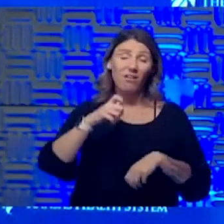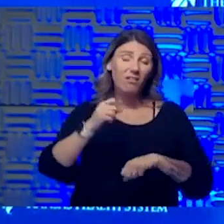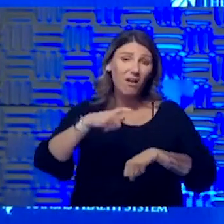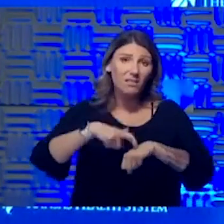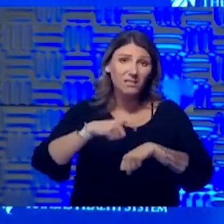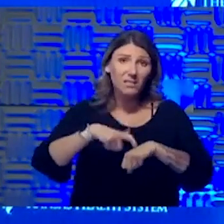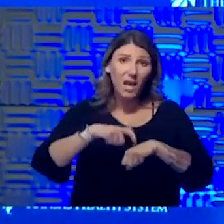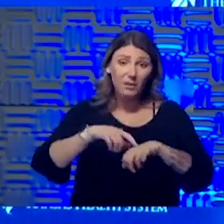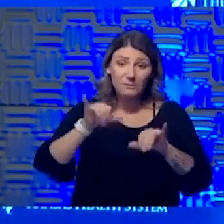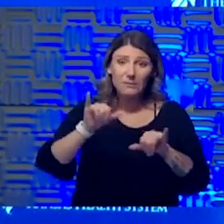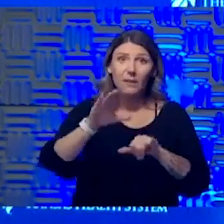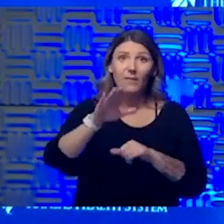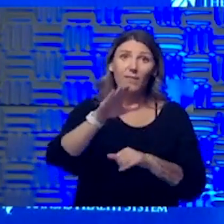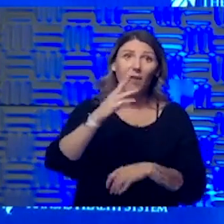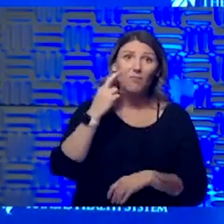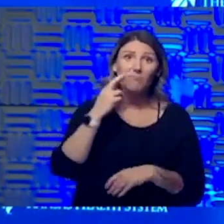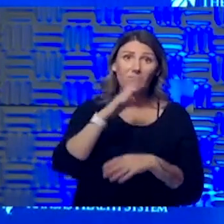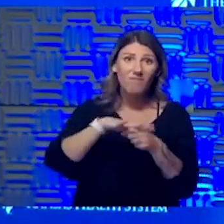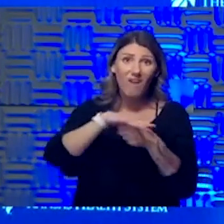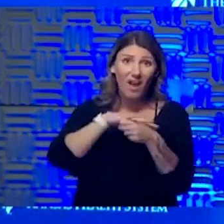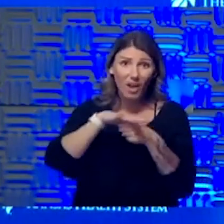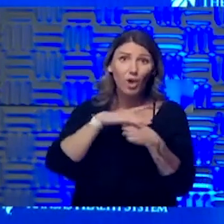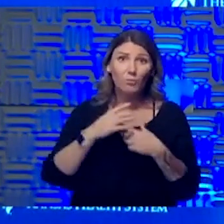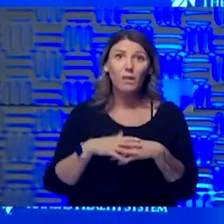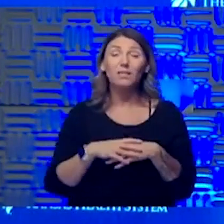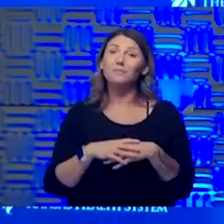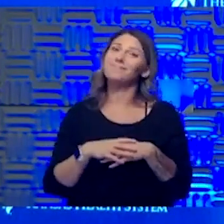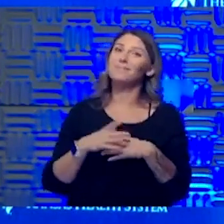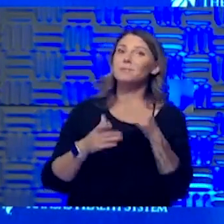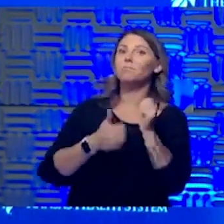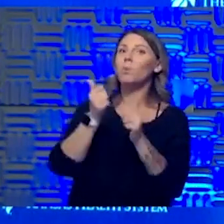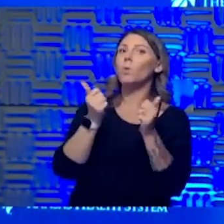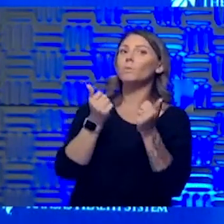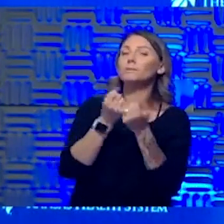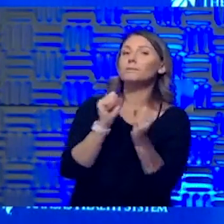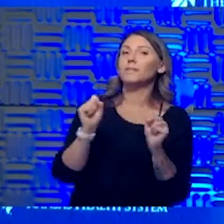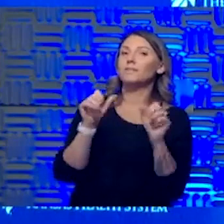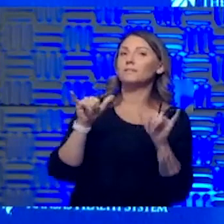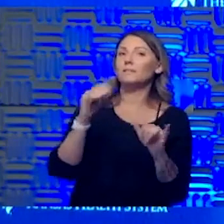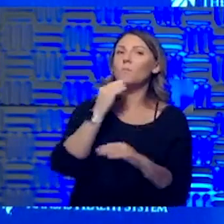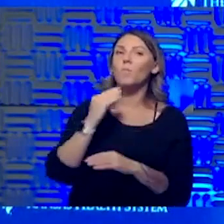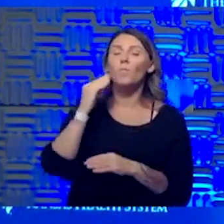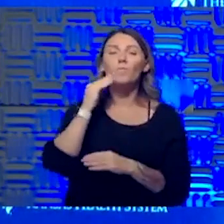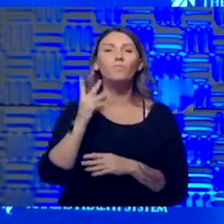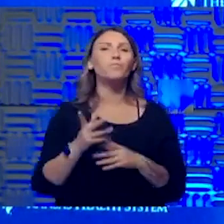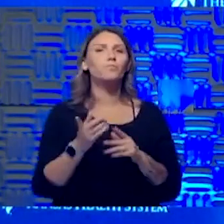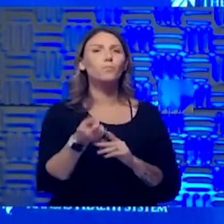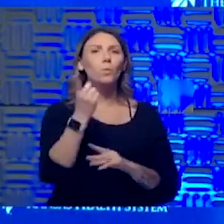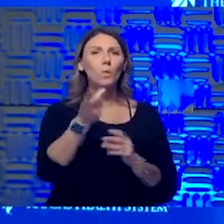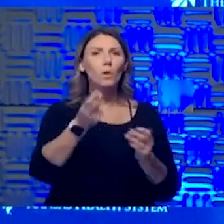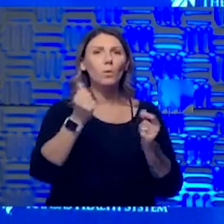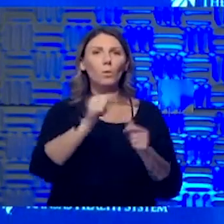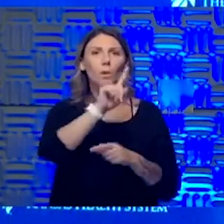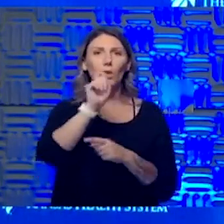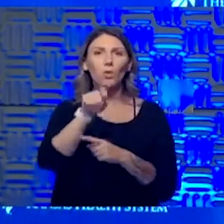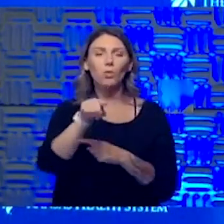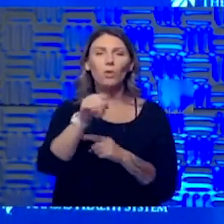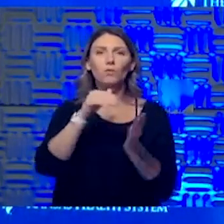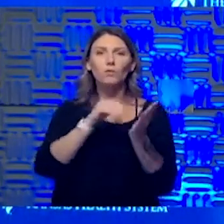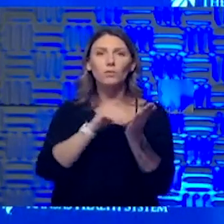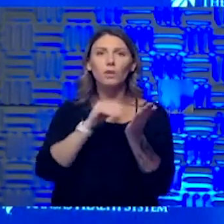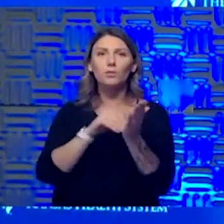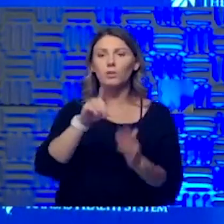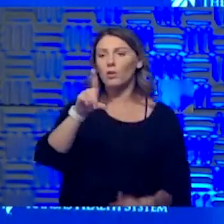it's still safer to eat at home. So Dr. Seitz, just, I have one quick question for Dr. Lisbon.